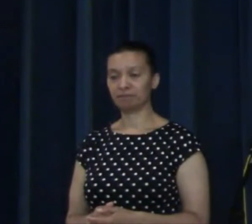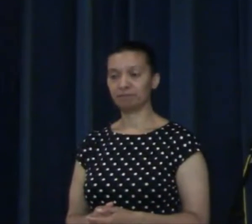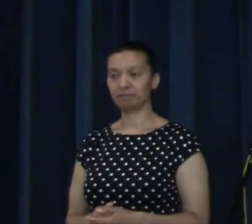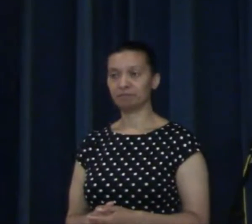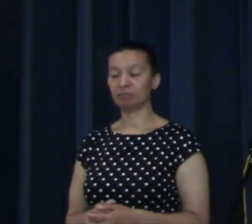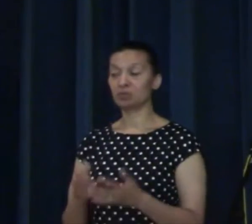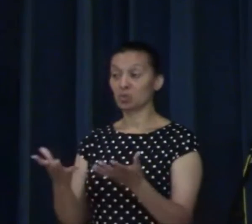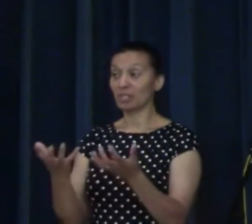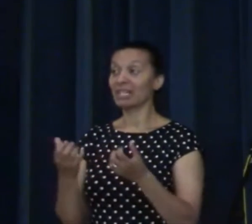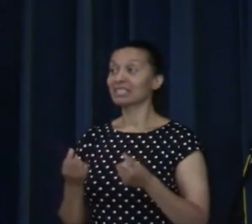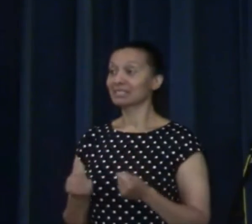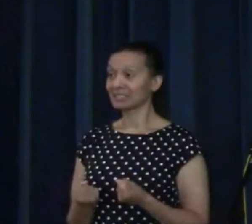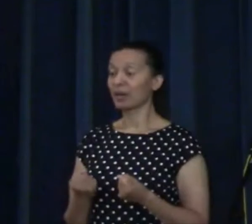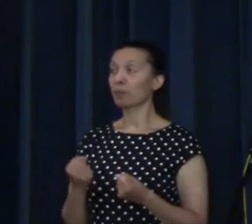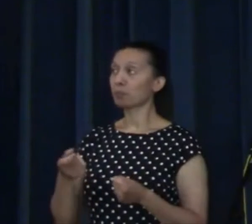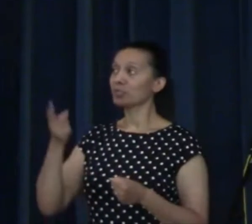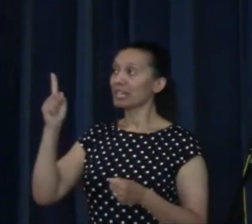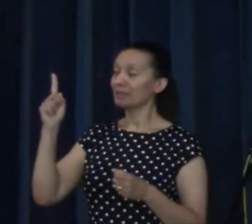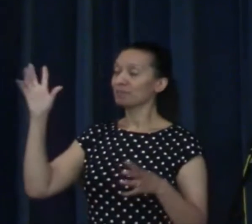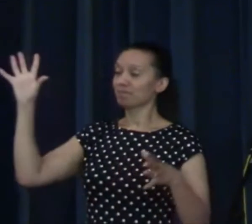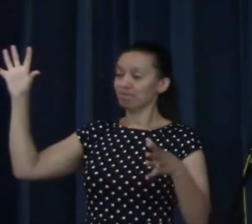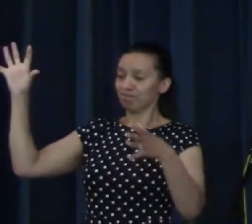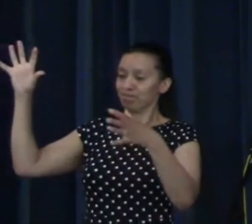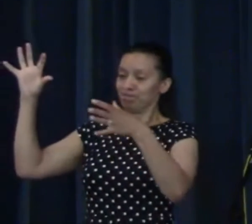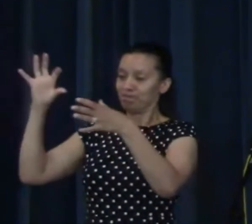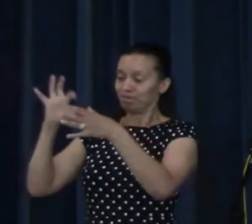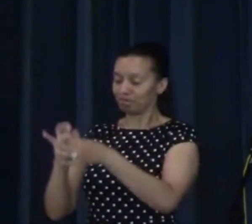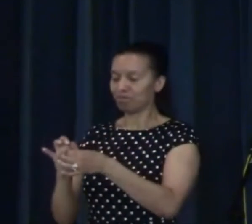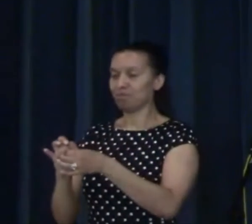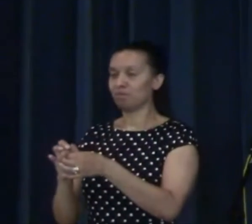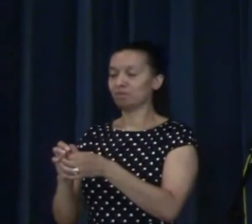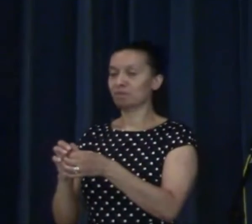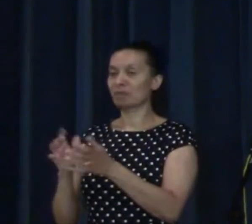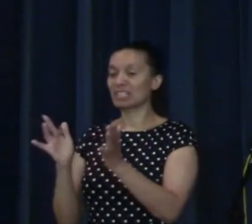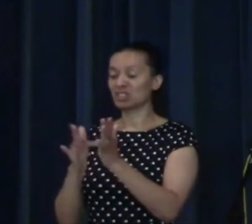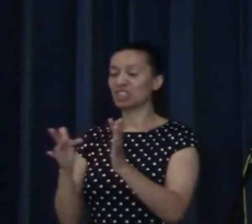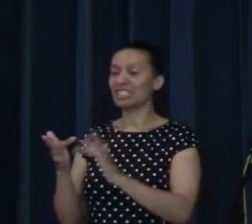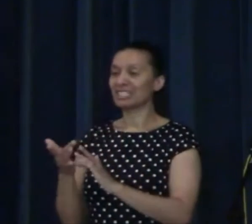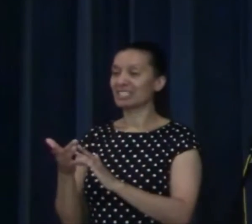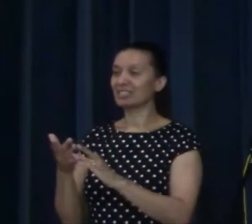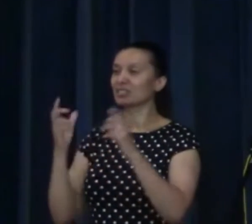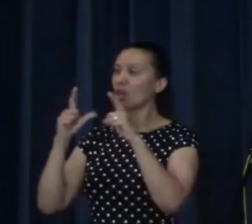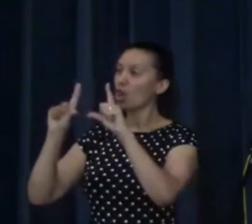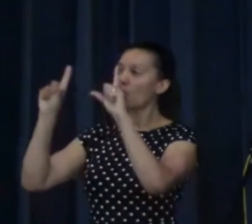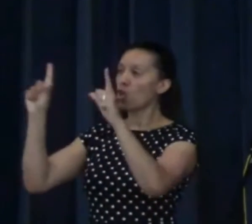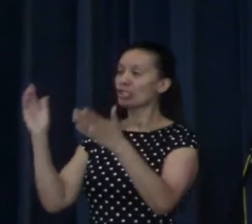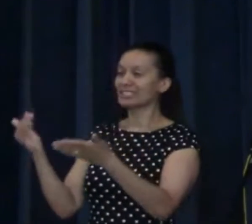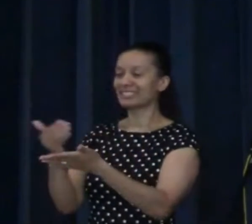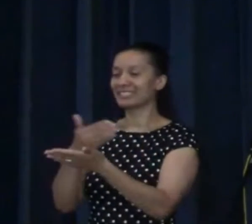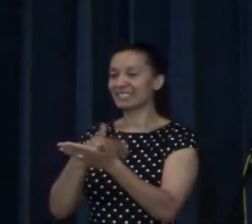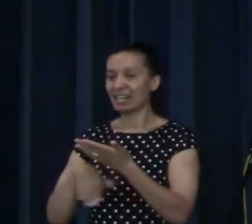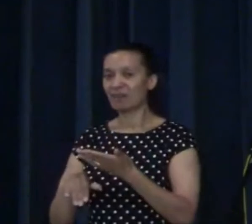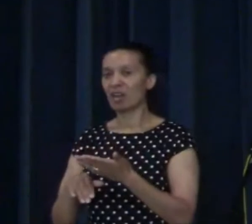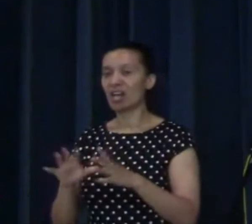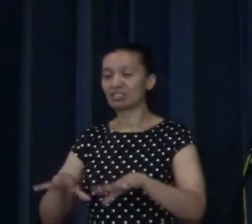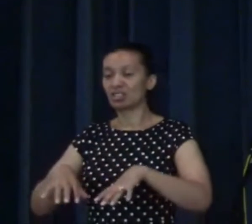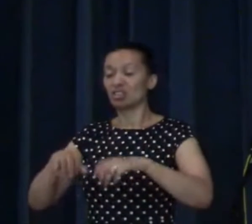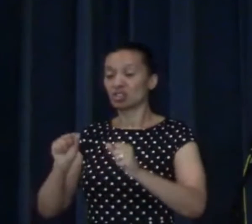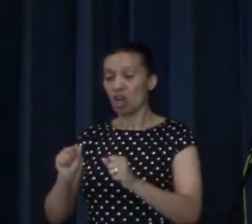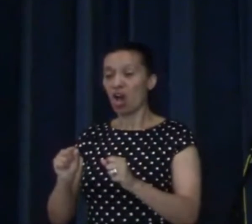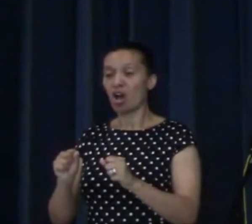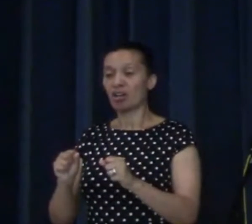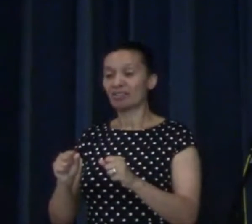to accept him into your life as your Lord and Saviour and to set out on a journey. Now,